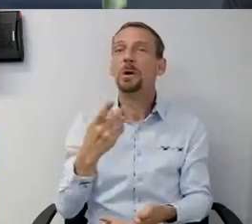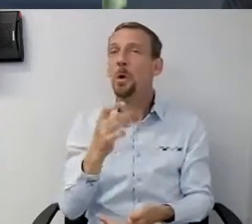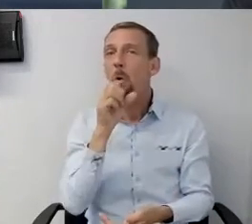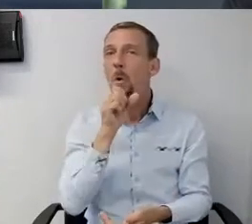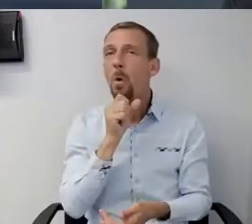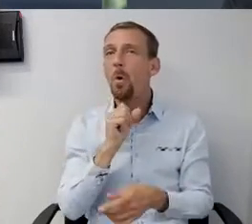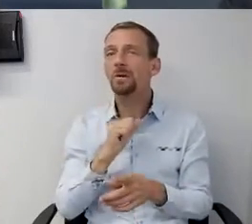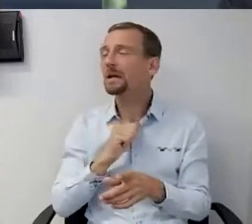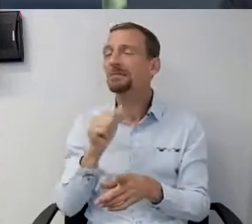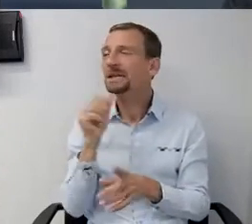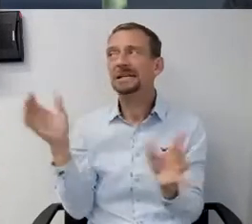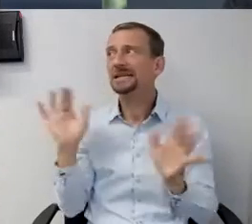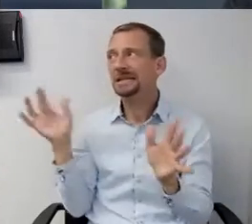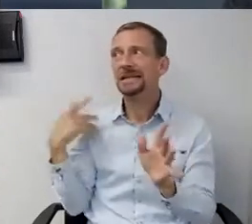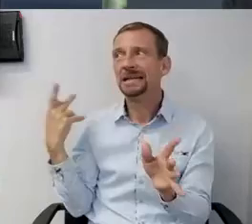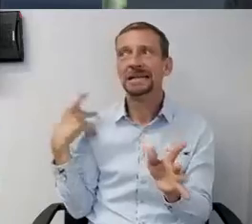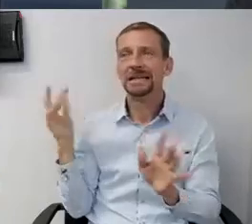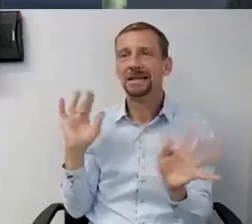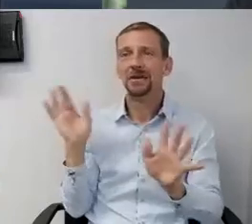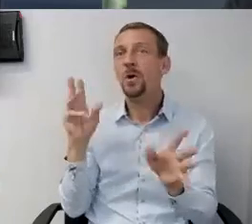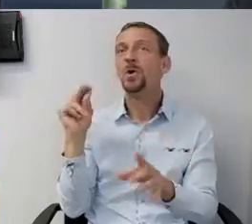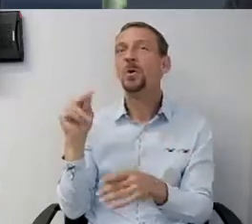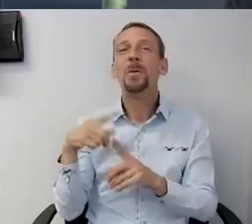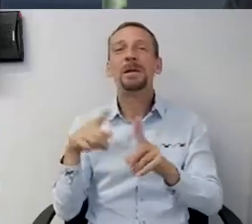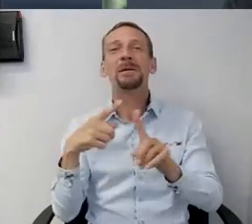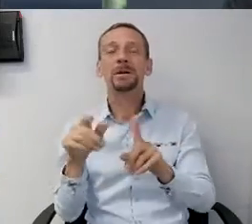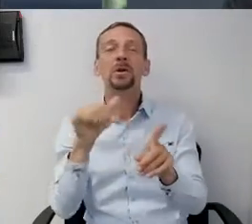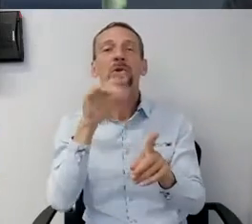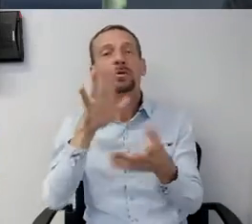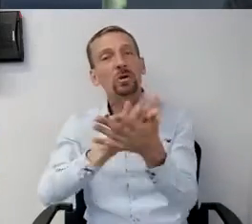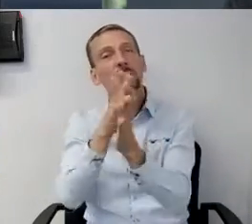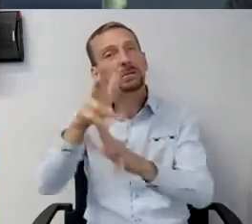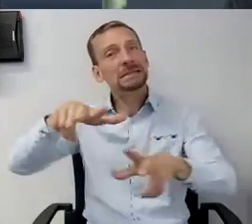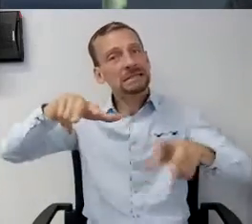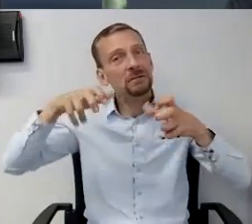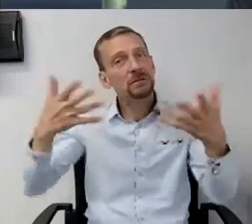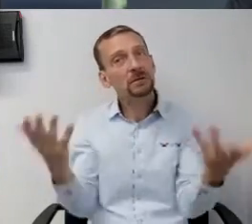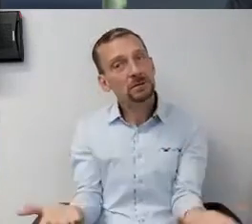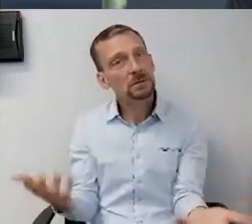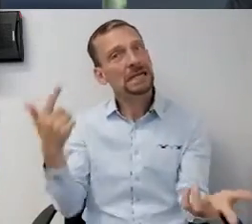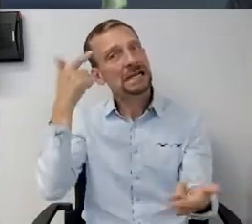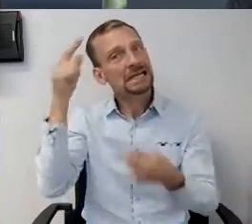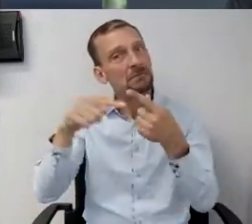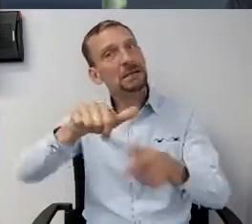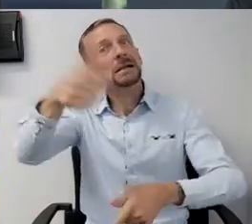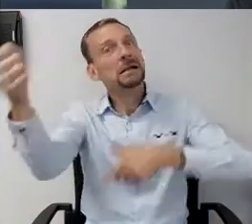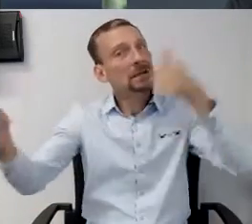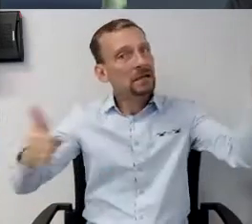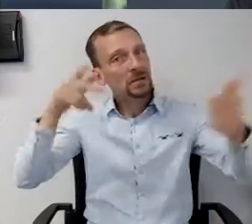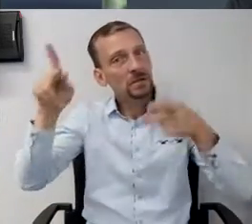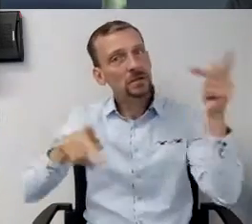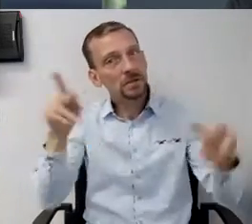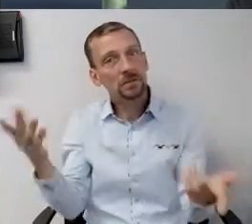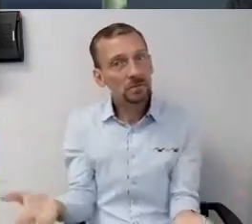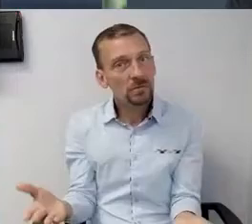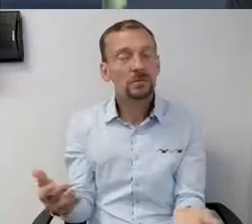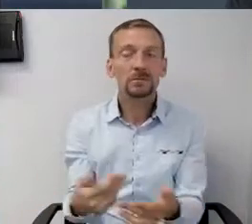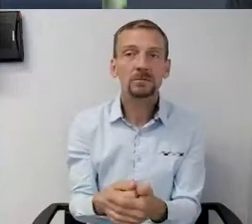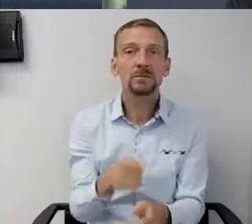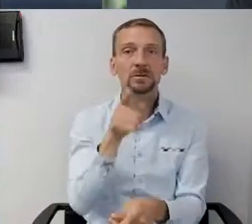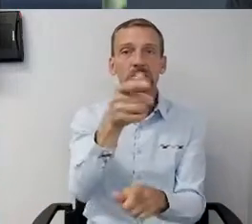yeah, I mean, again, that's don't be selfish. Think about other people. I mean, you might